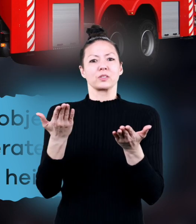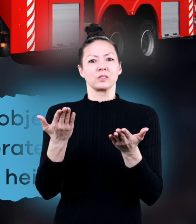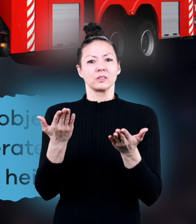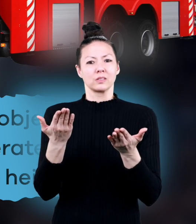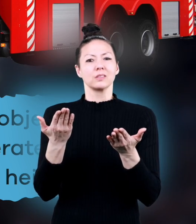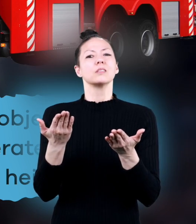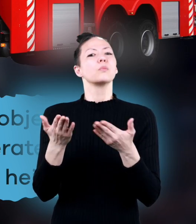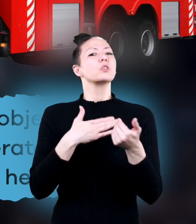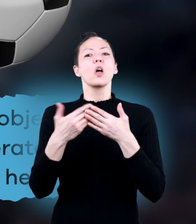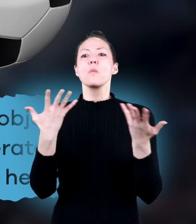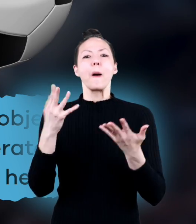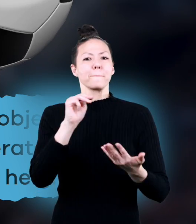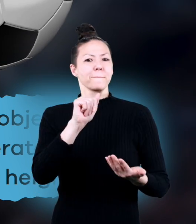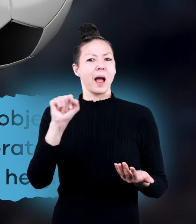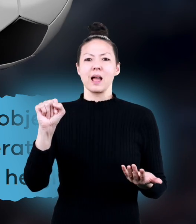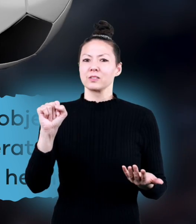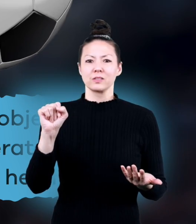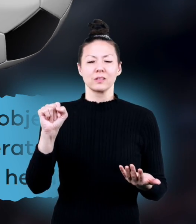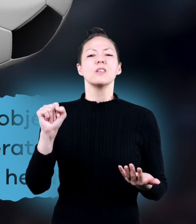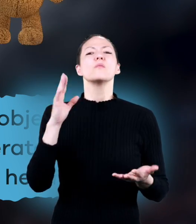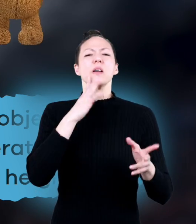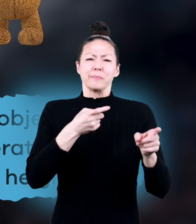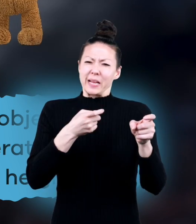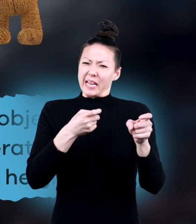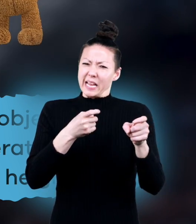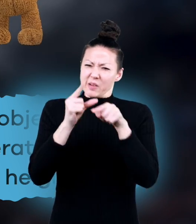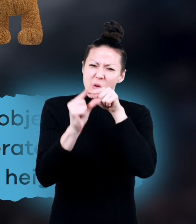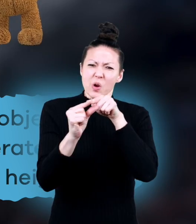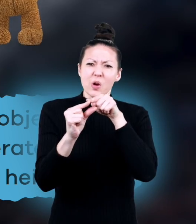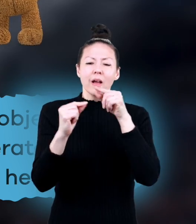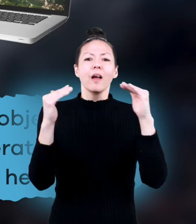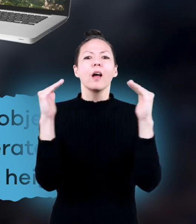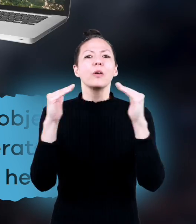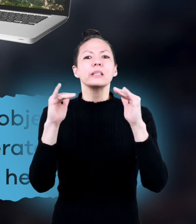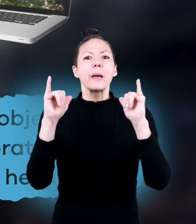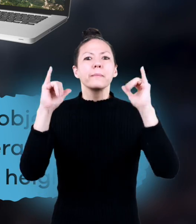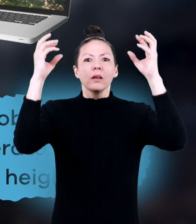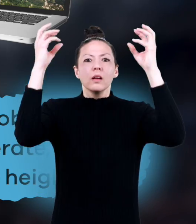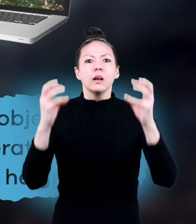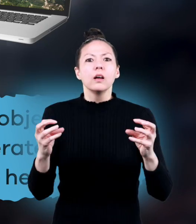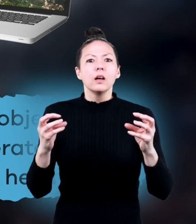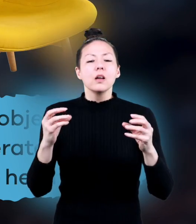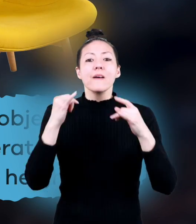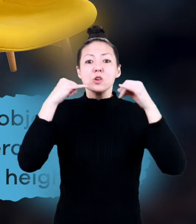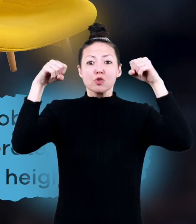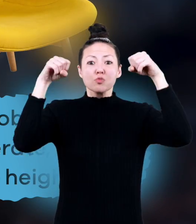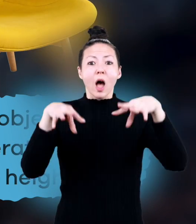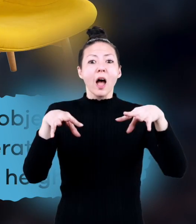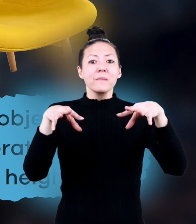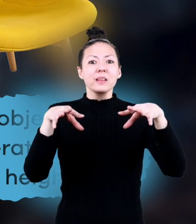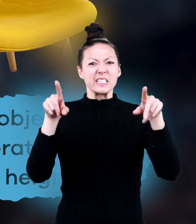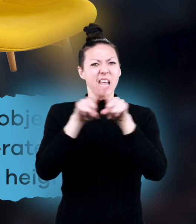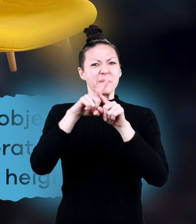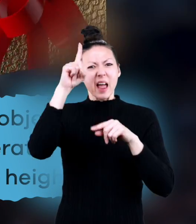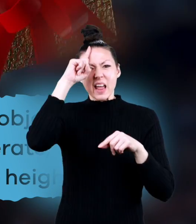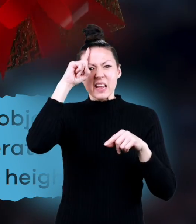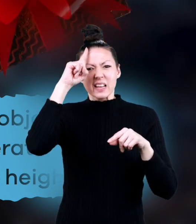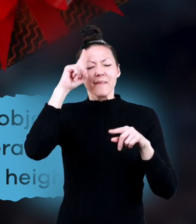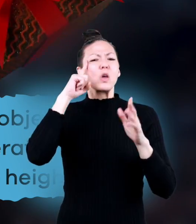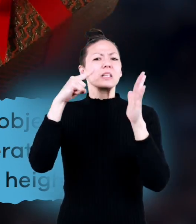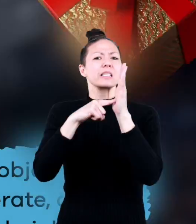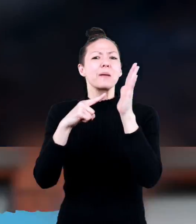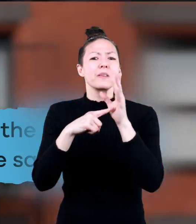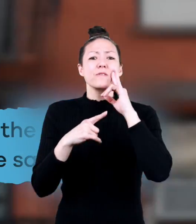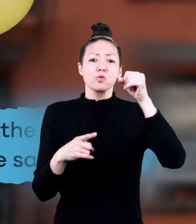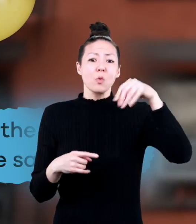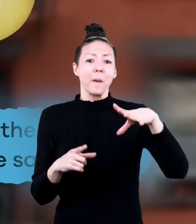that two objects, regardless of their masses, will accelerate or fall equally if dropped from the same